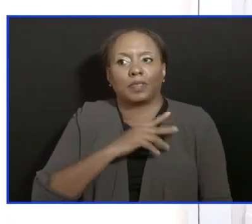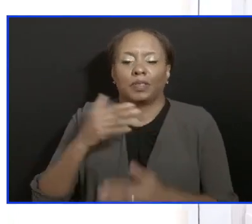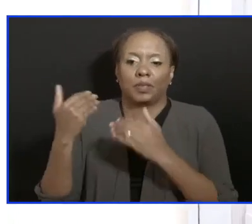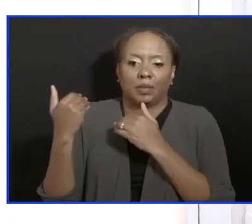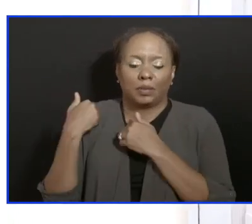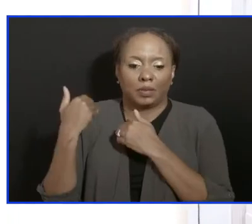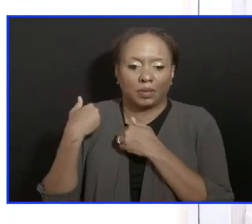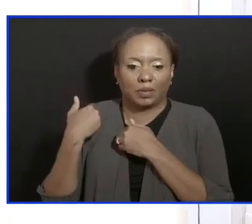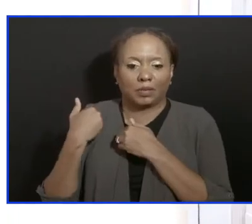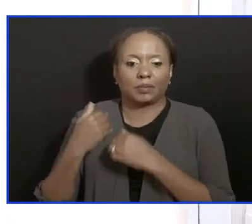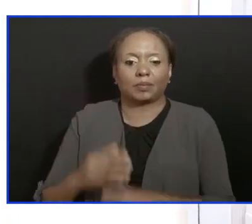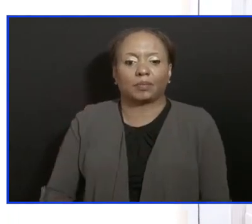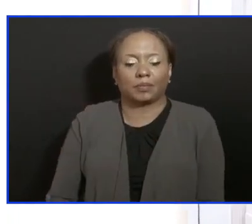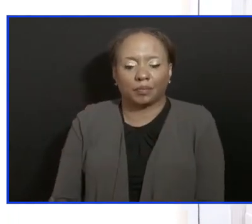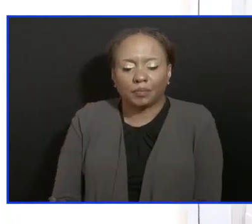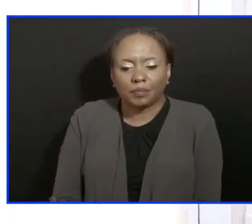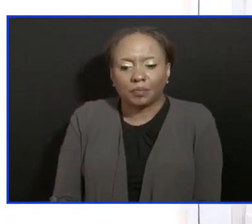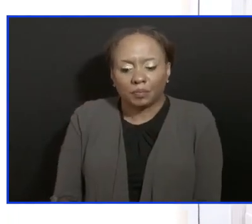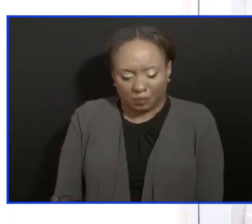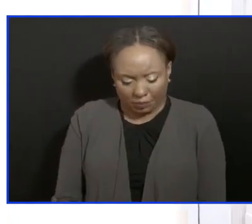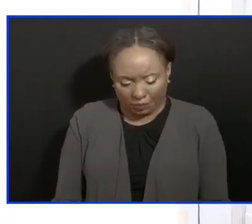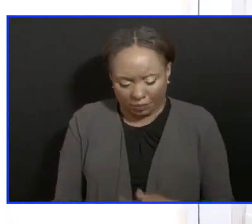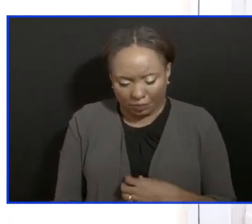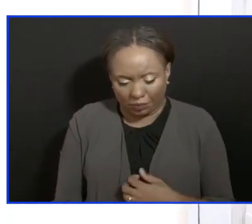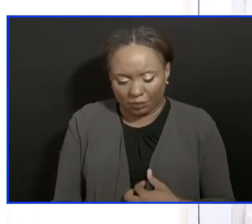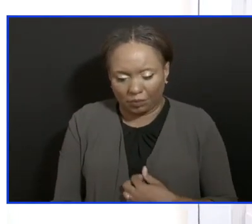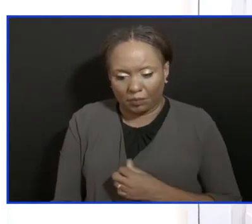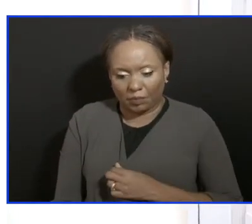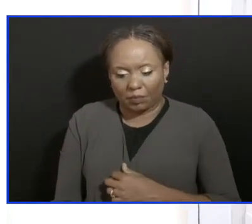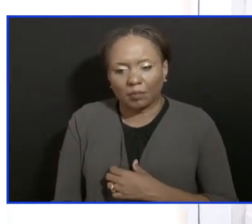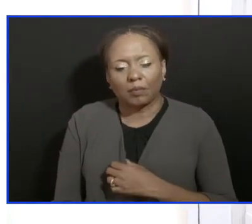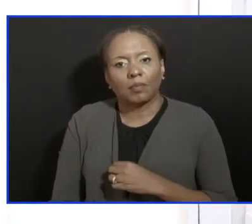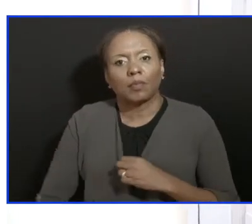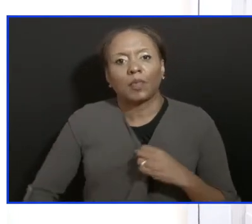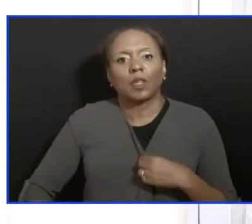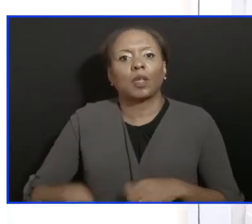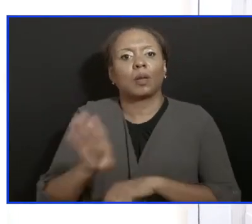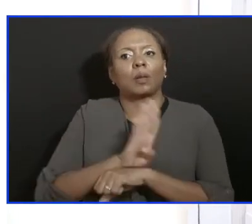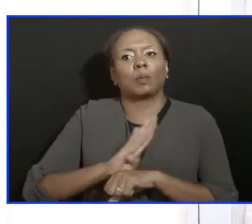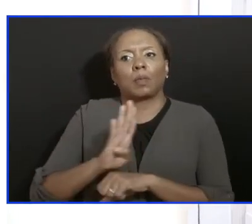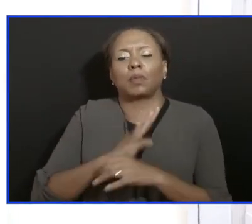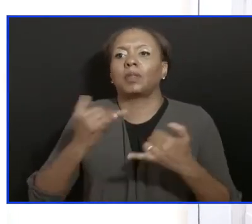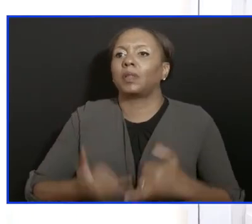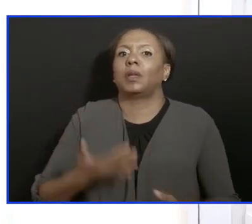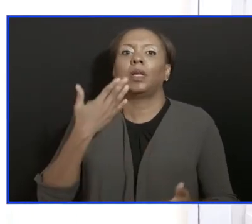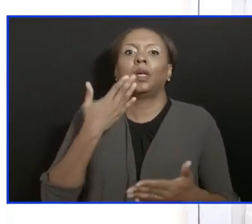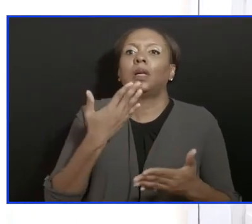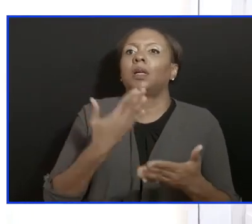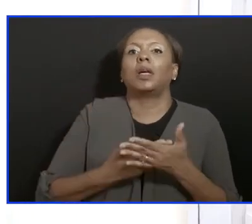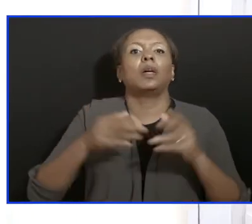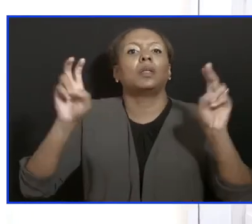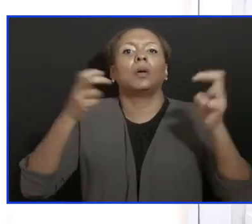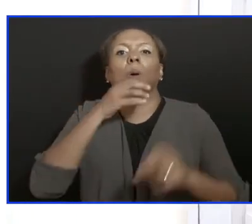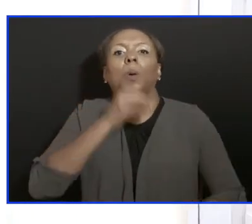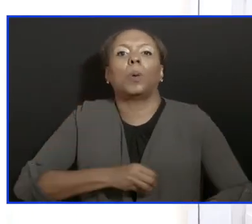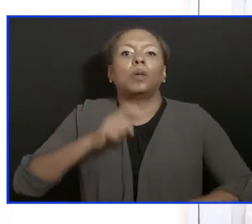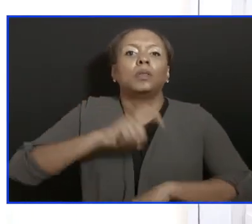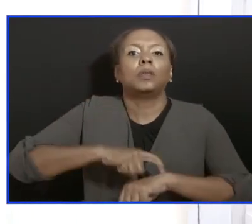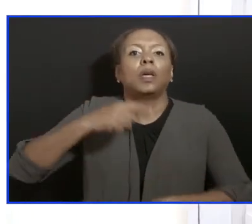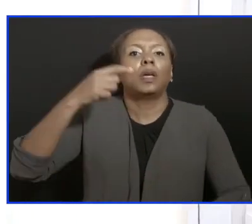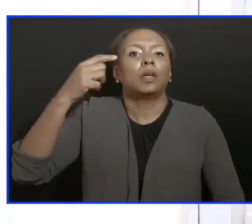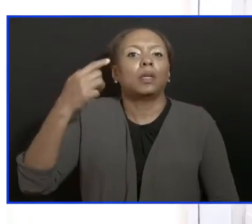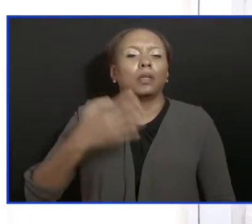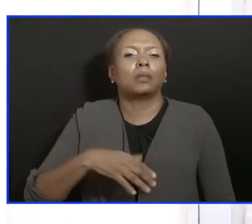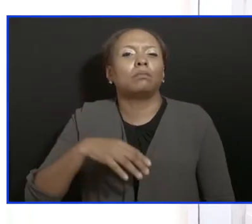myself often that this is a country where good old time reasoning, good old time common sense has worked for us in the